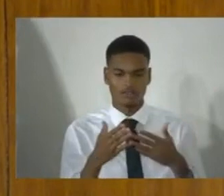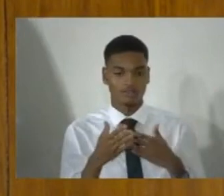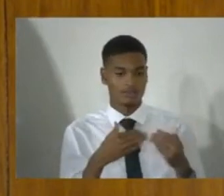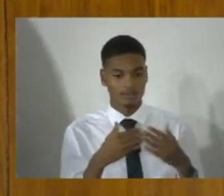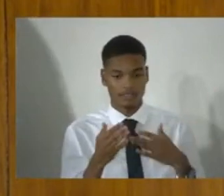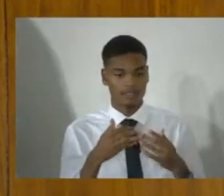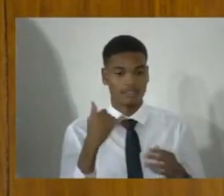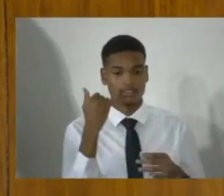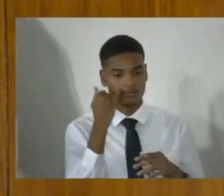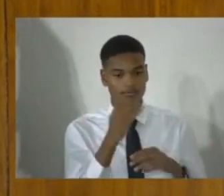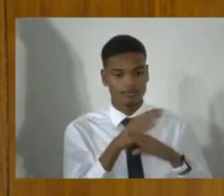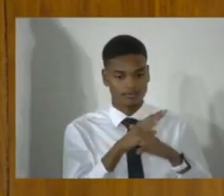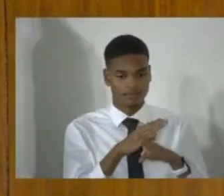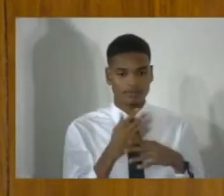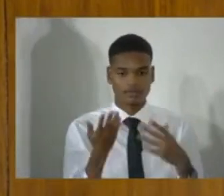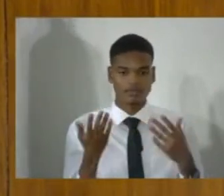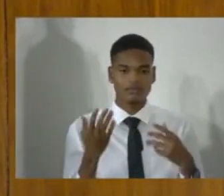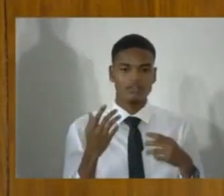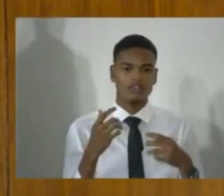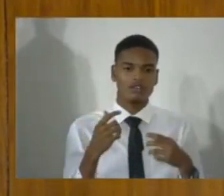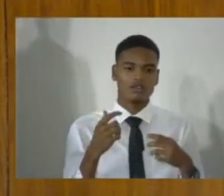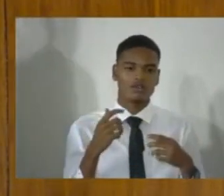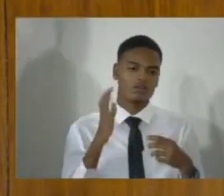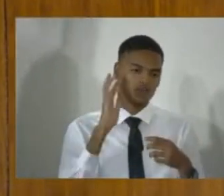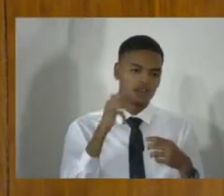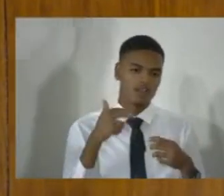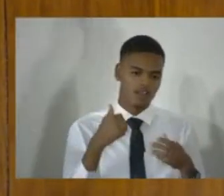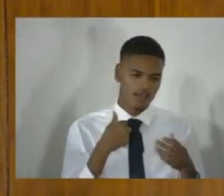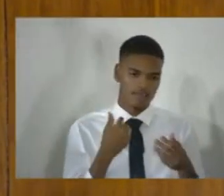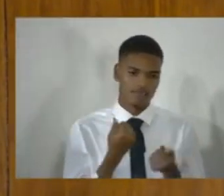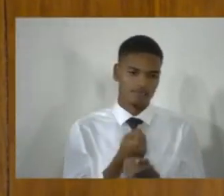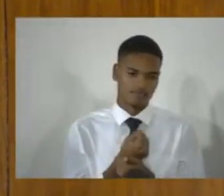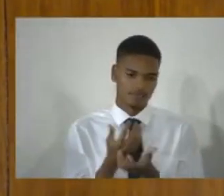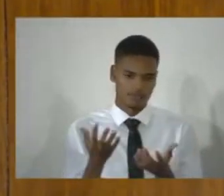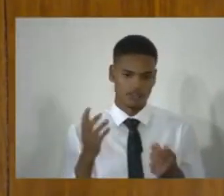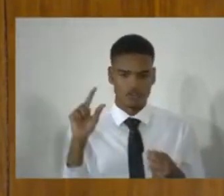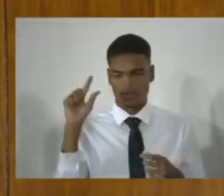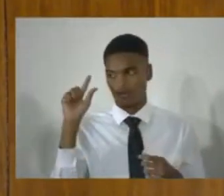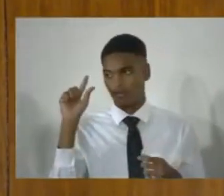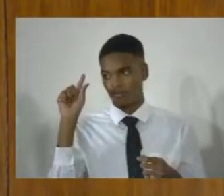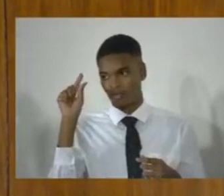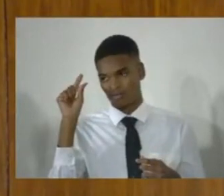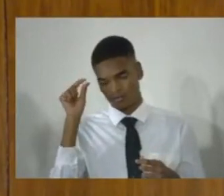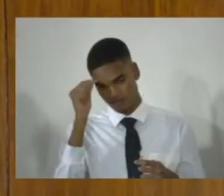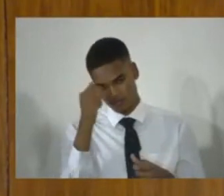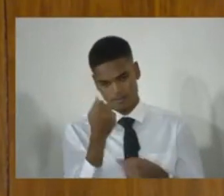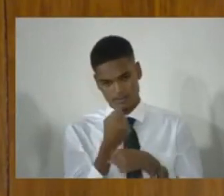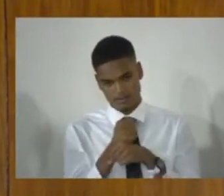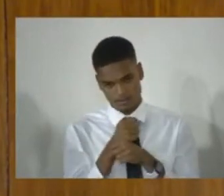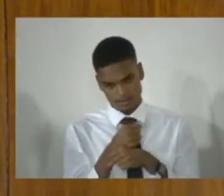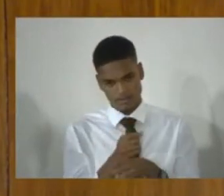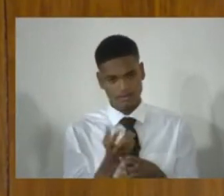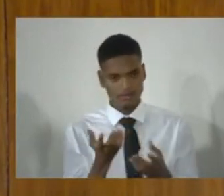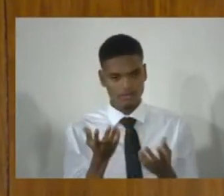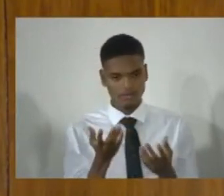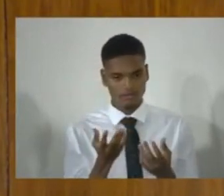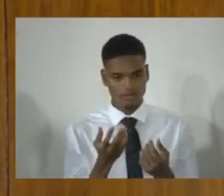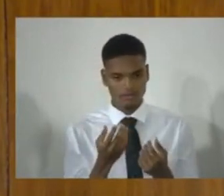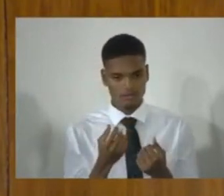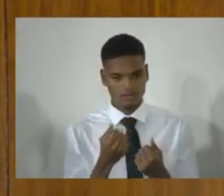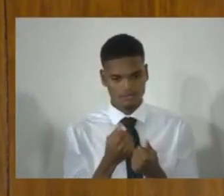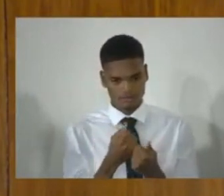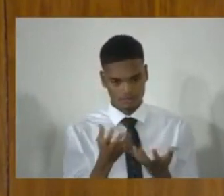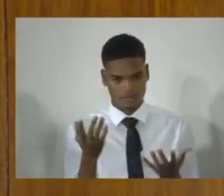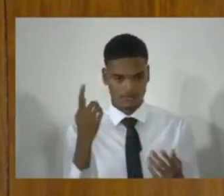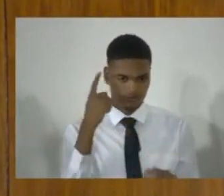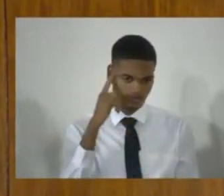And in the bills that I table, there's a provision for the minister to make regulations to regulate the distribution, importation, et cetera, of pepper